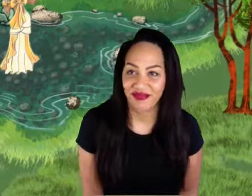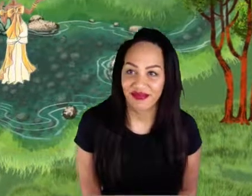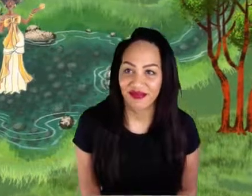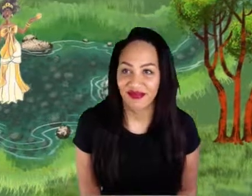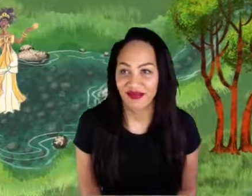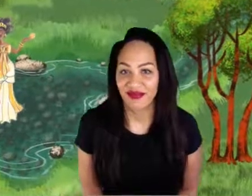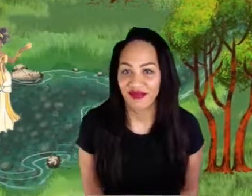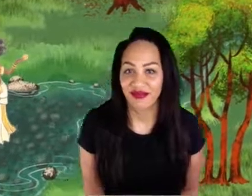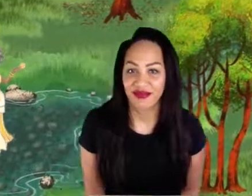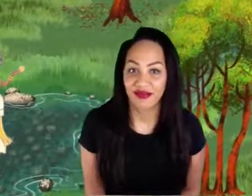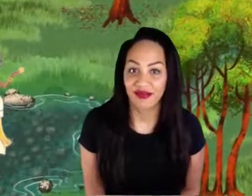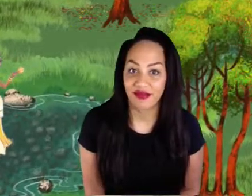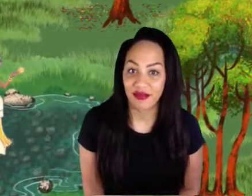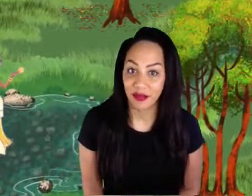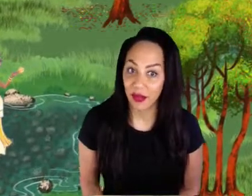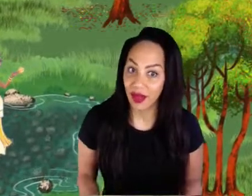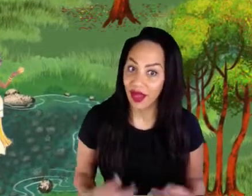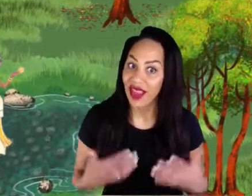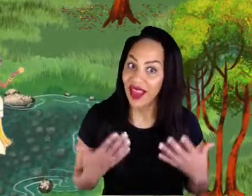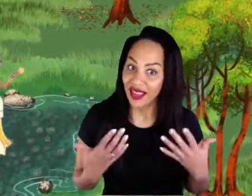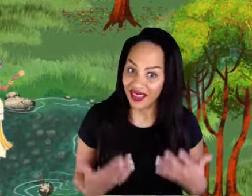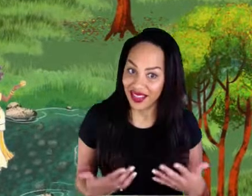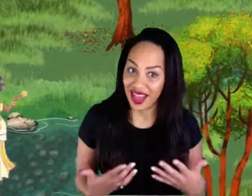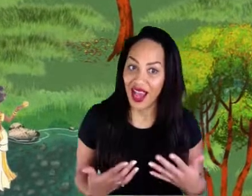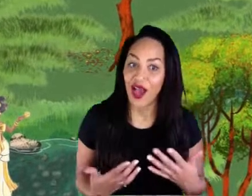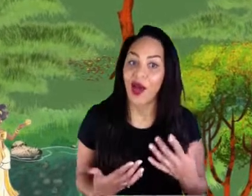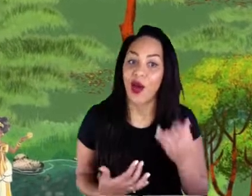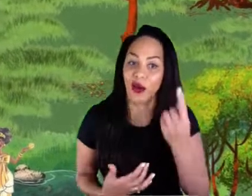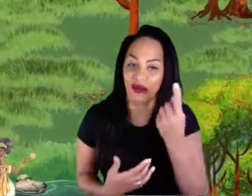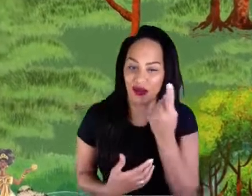And finally going to just take you on one last adventure.